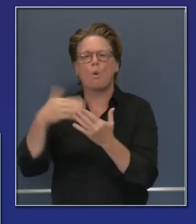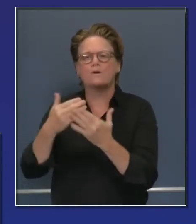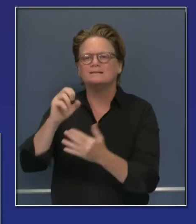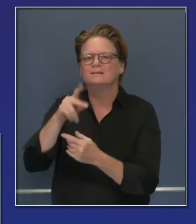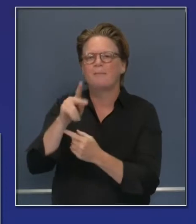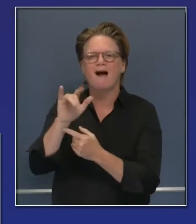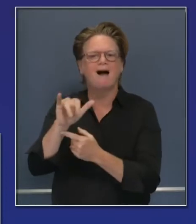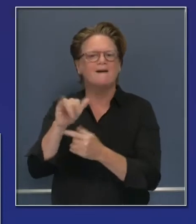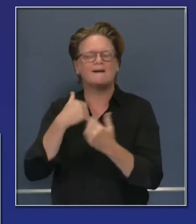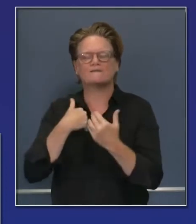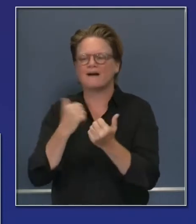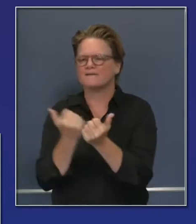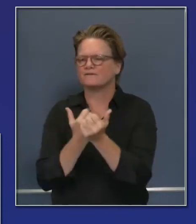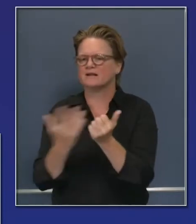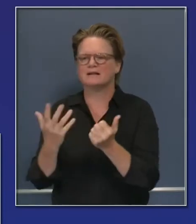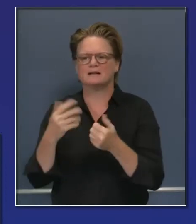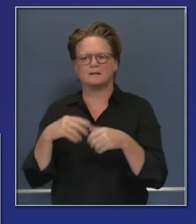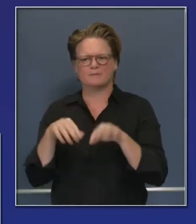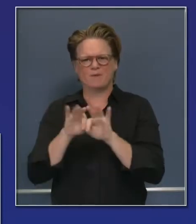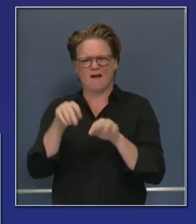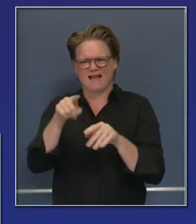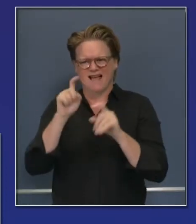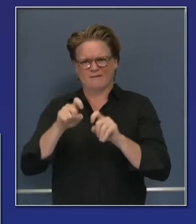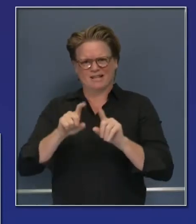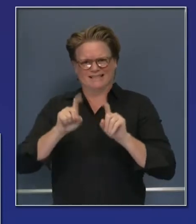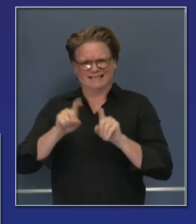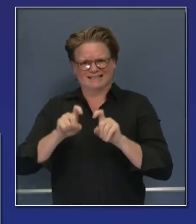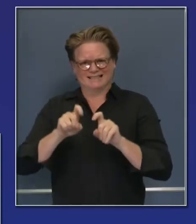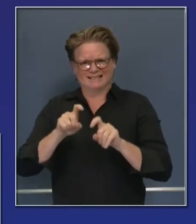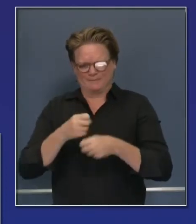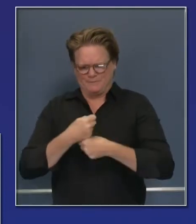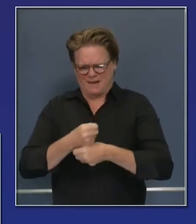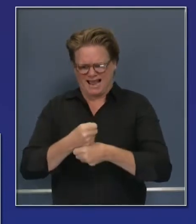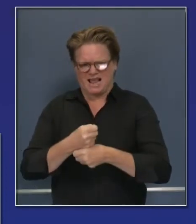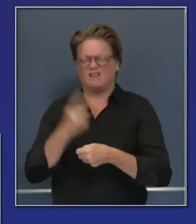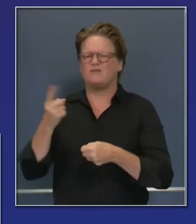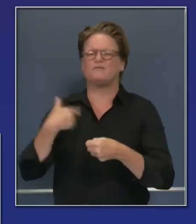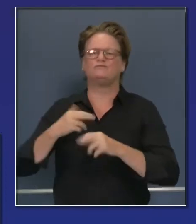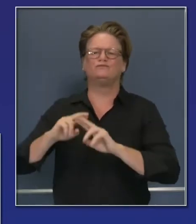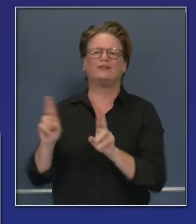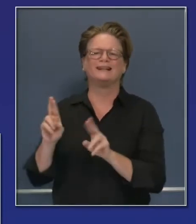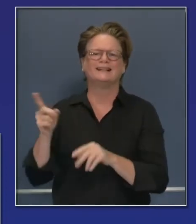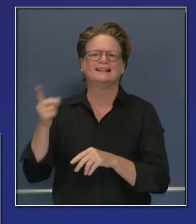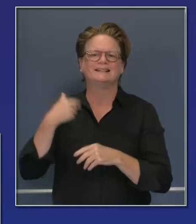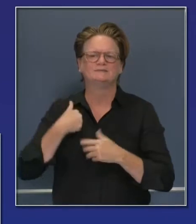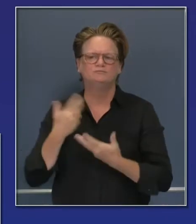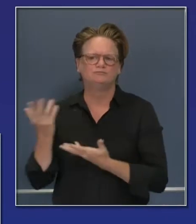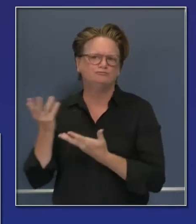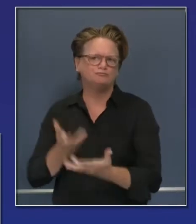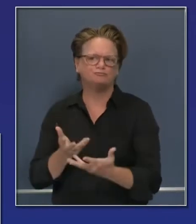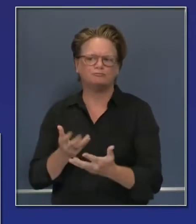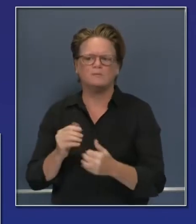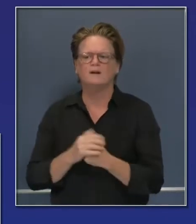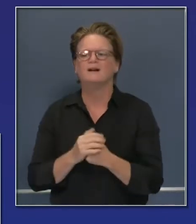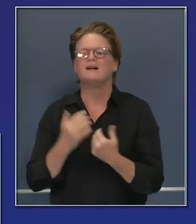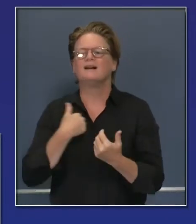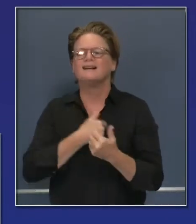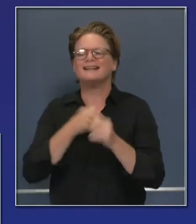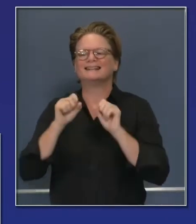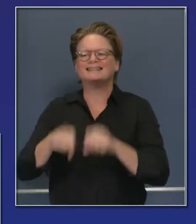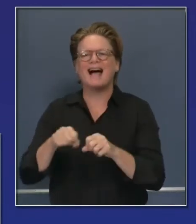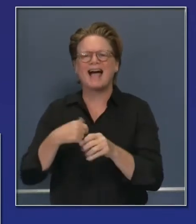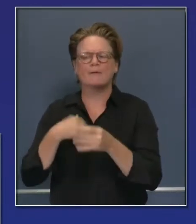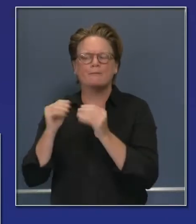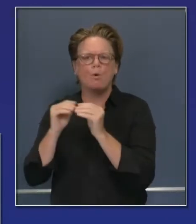test. The state will be accountable for logistics and billing. We have other work that we're